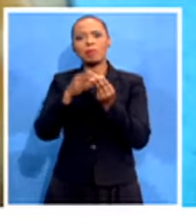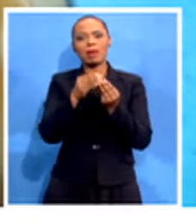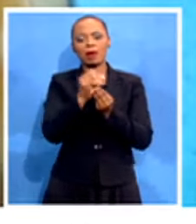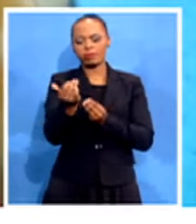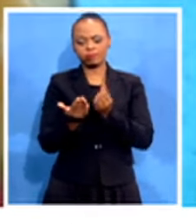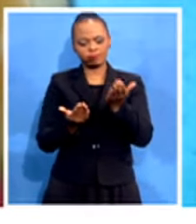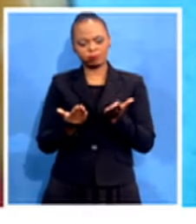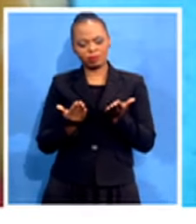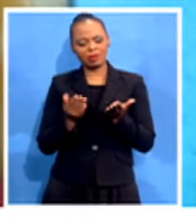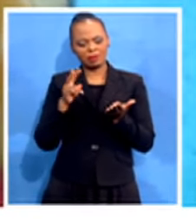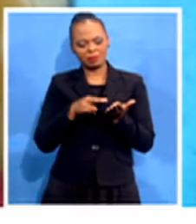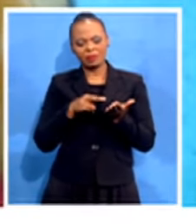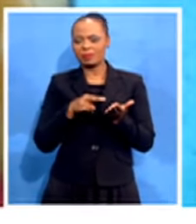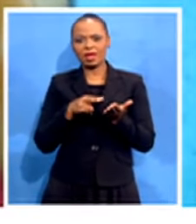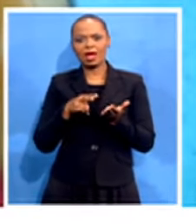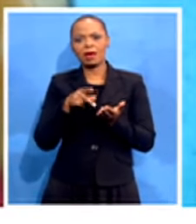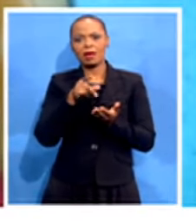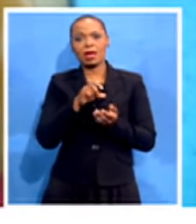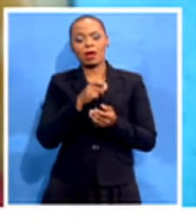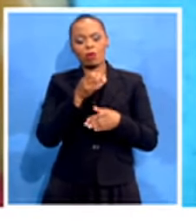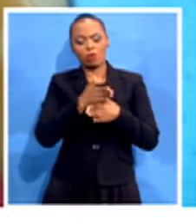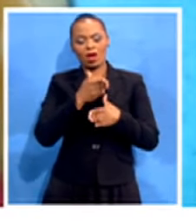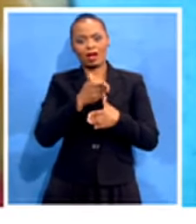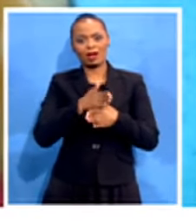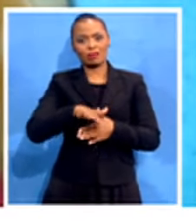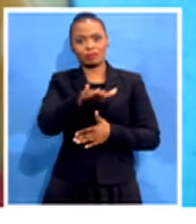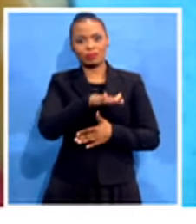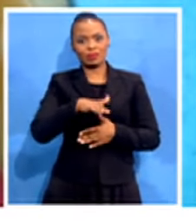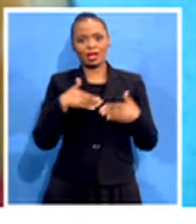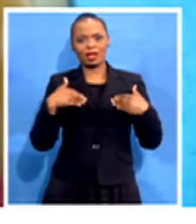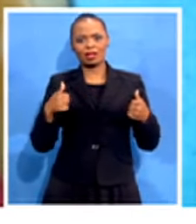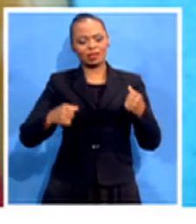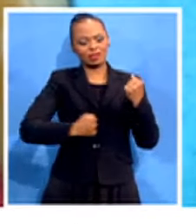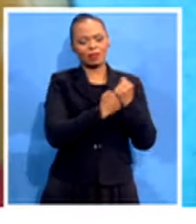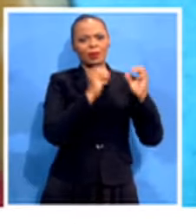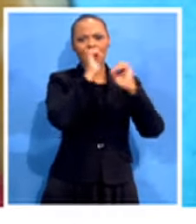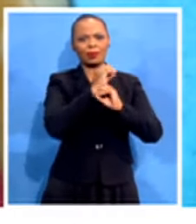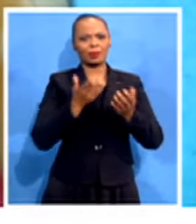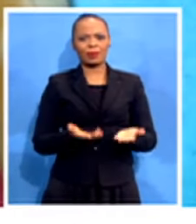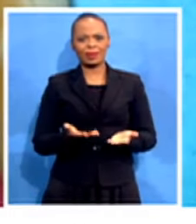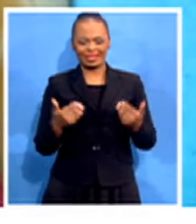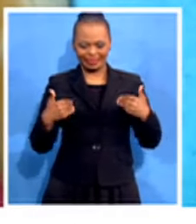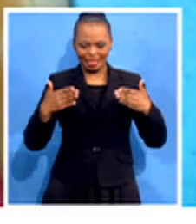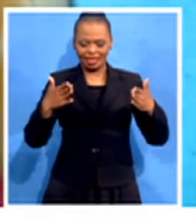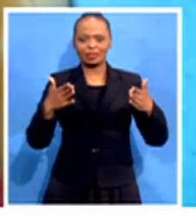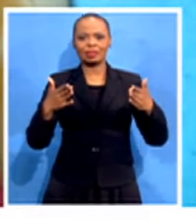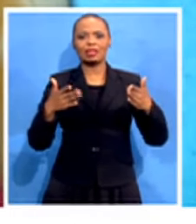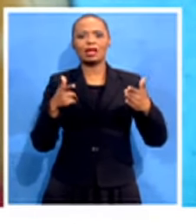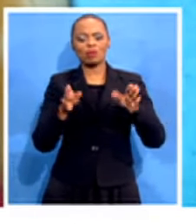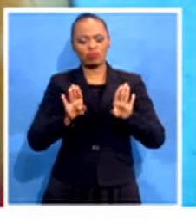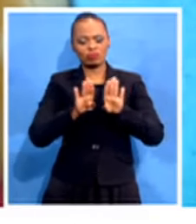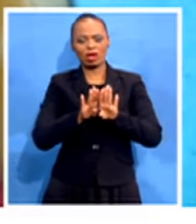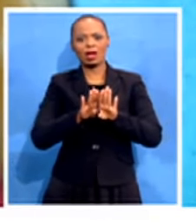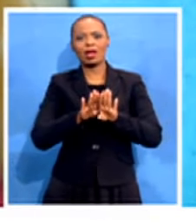no support in the beginning and slight support currently. But, you know, nurses are worried and